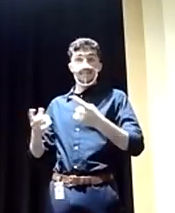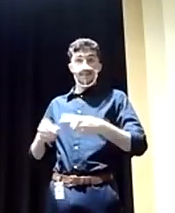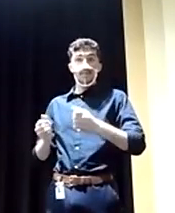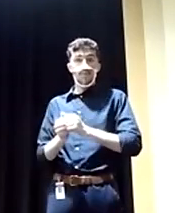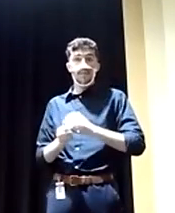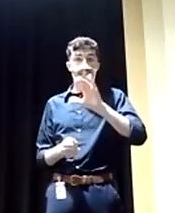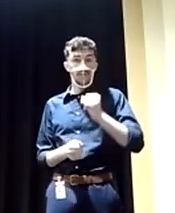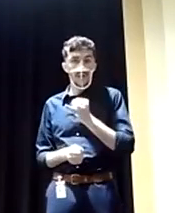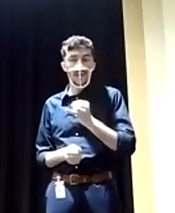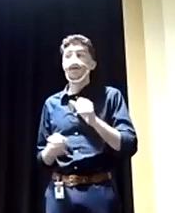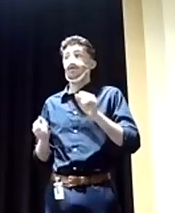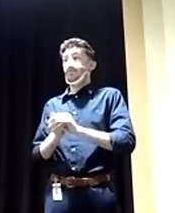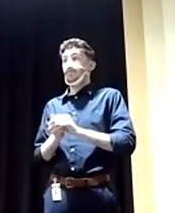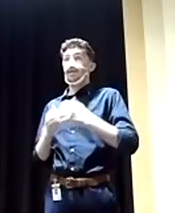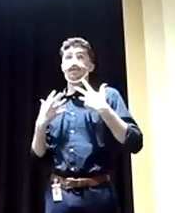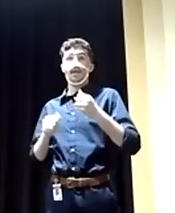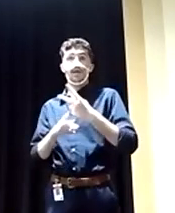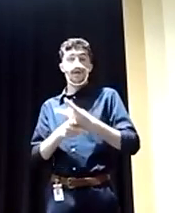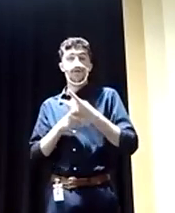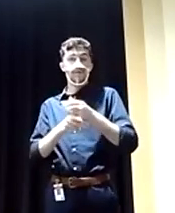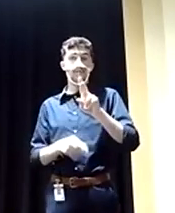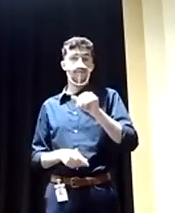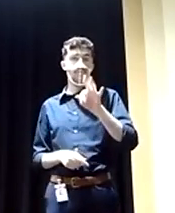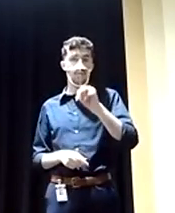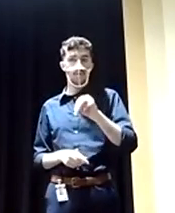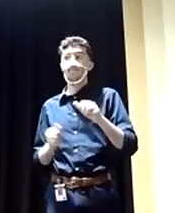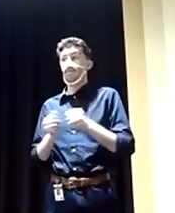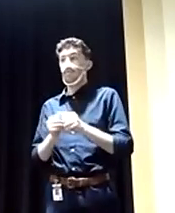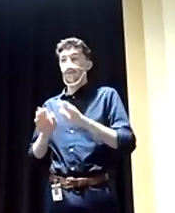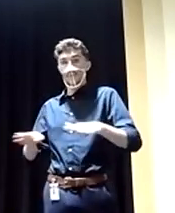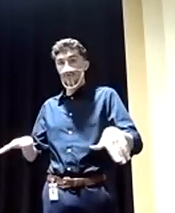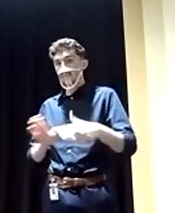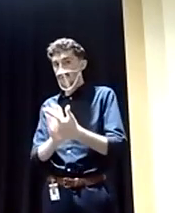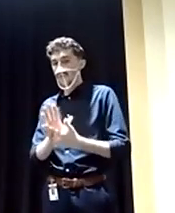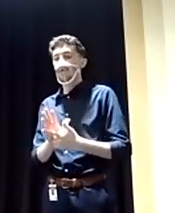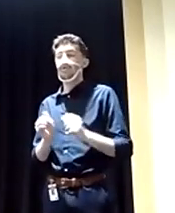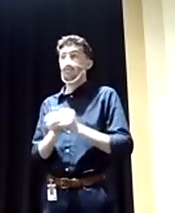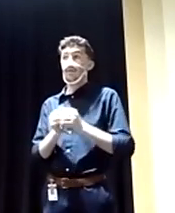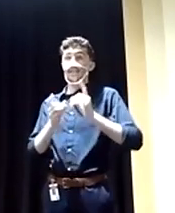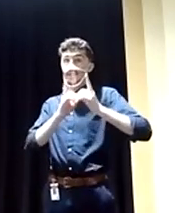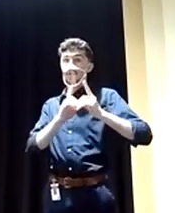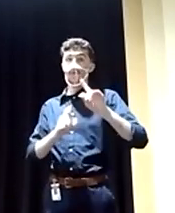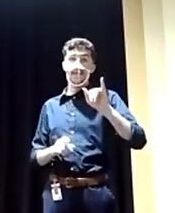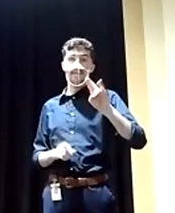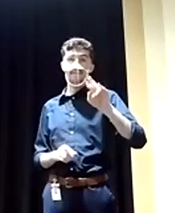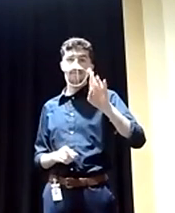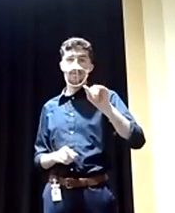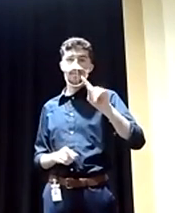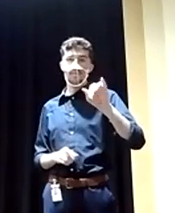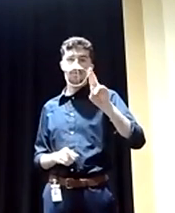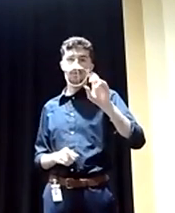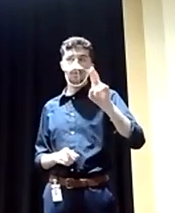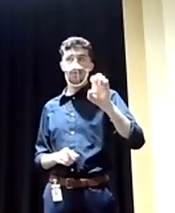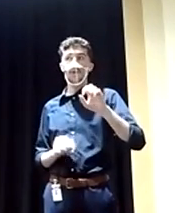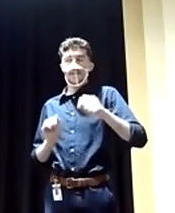mental health care for our kids, and issues that certainly relate to foreign policy, hardening our digital infrastructure, um, at the, at the state level.